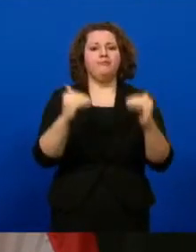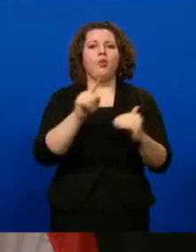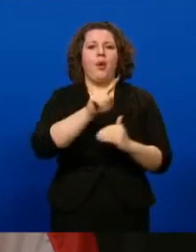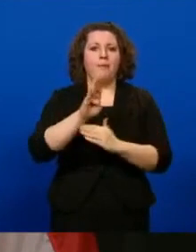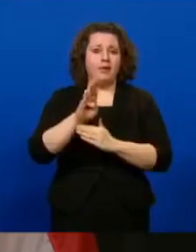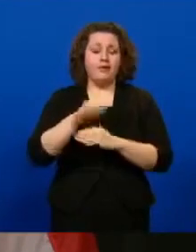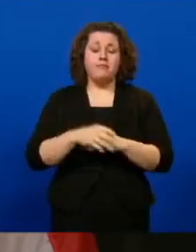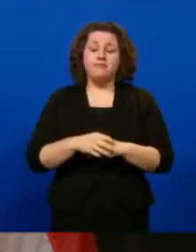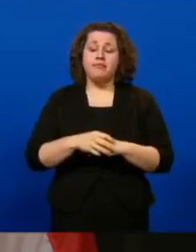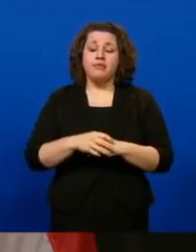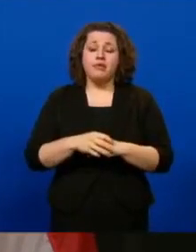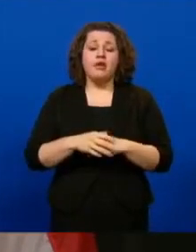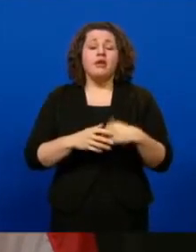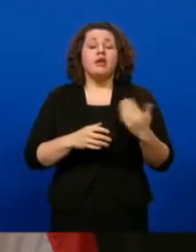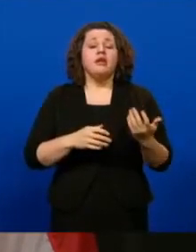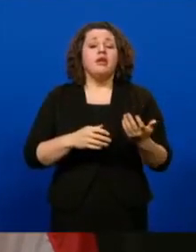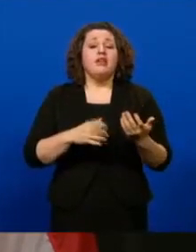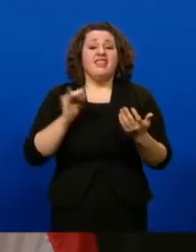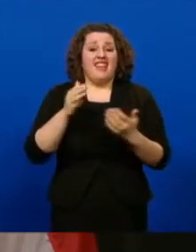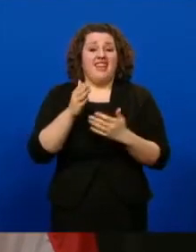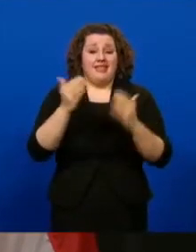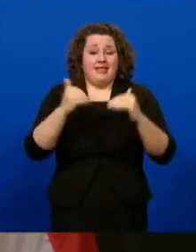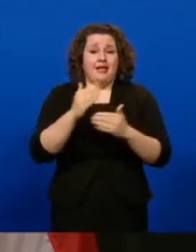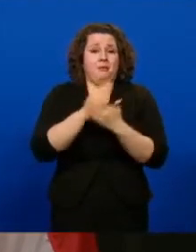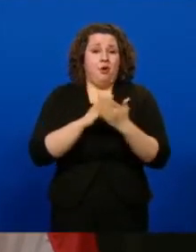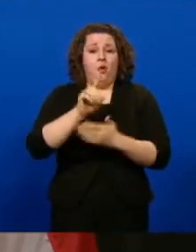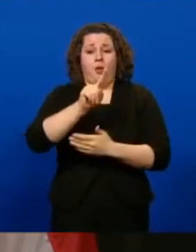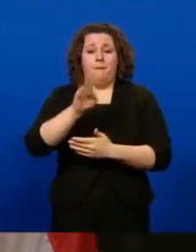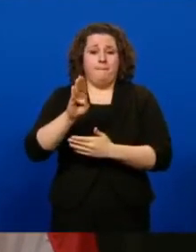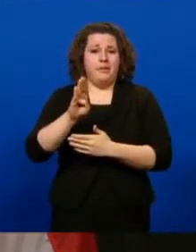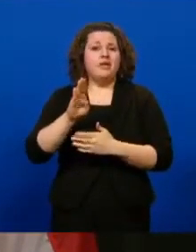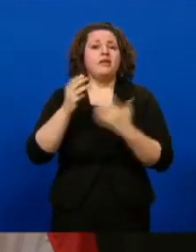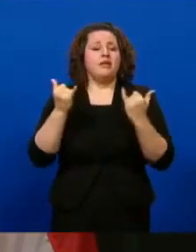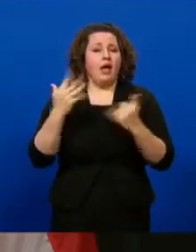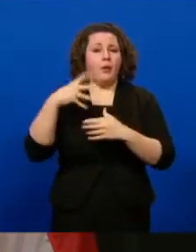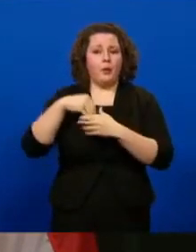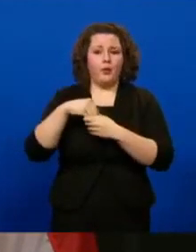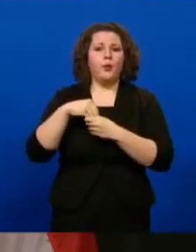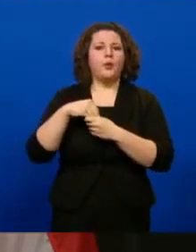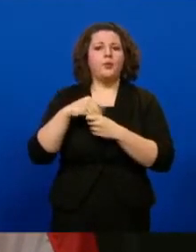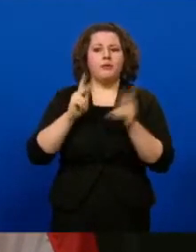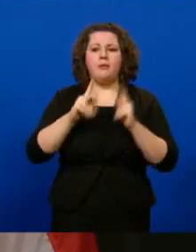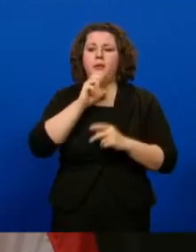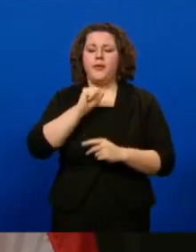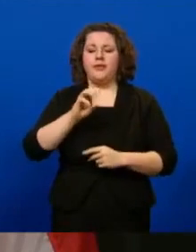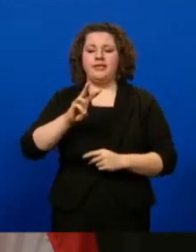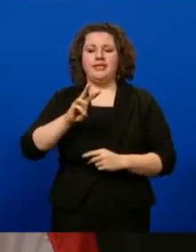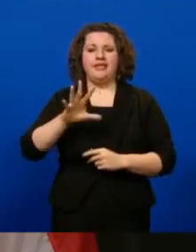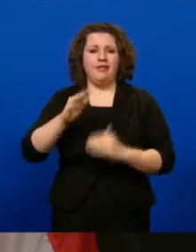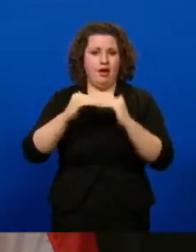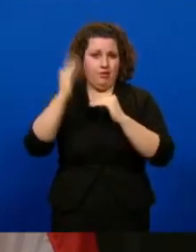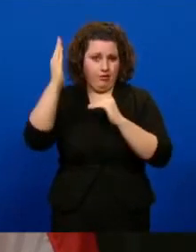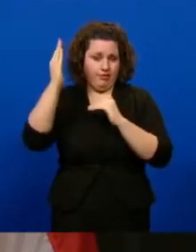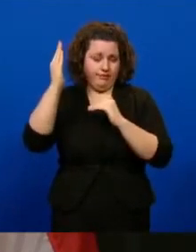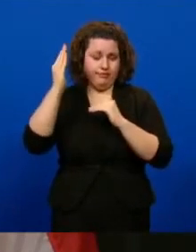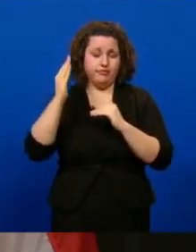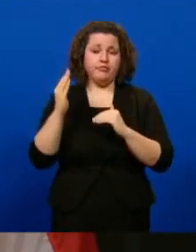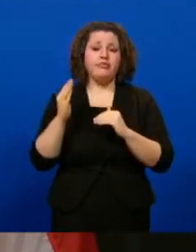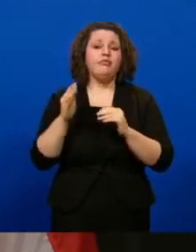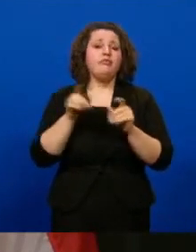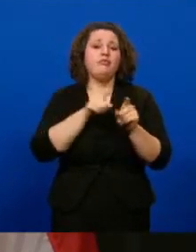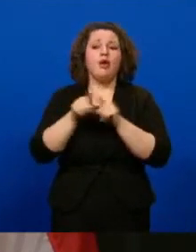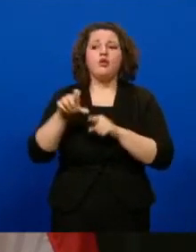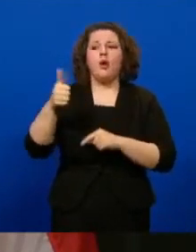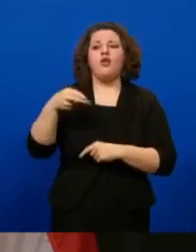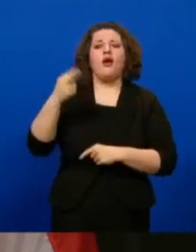As the governor mentioned, this next phase, 1B, now includes Iowans 65 and over, as well as